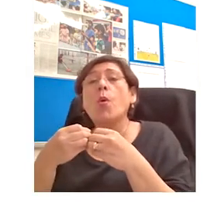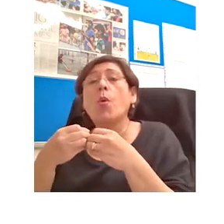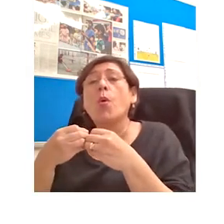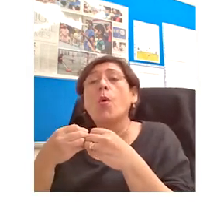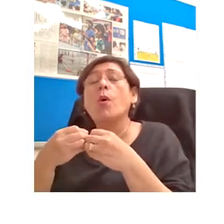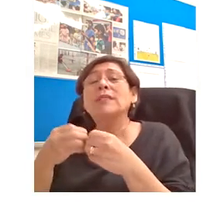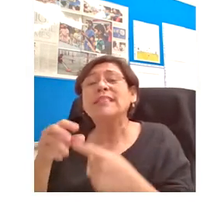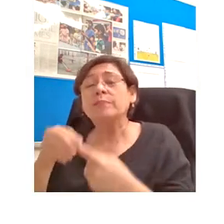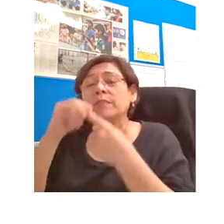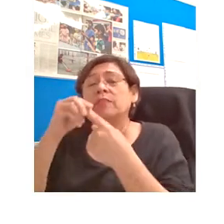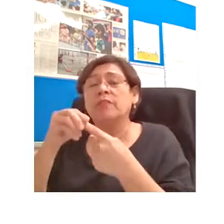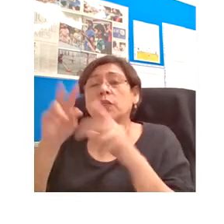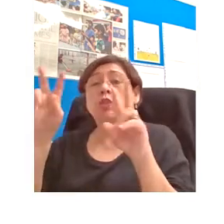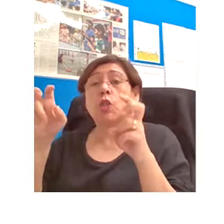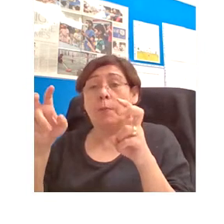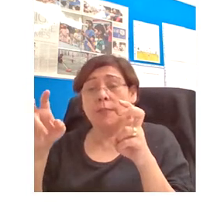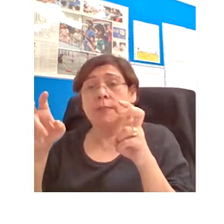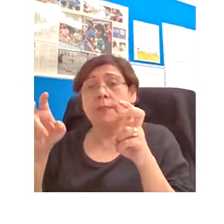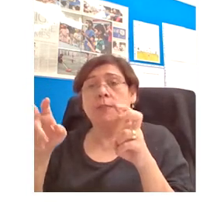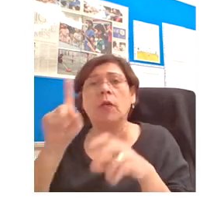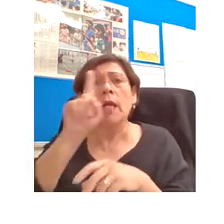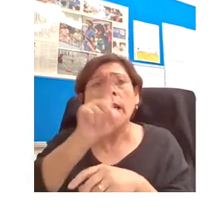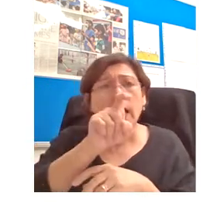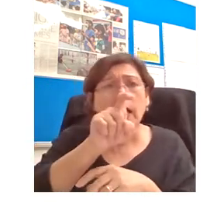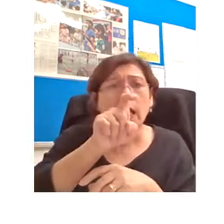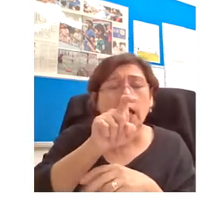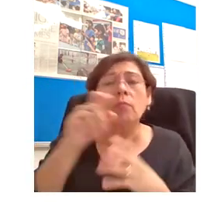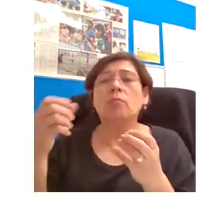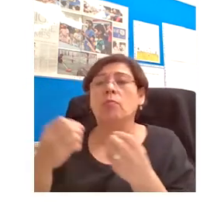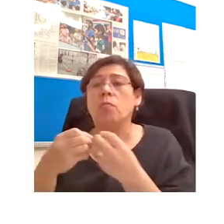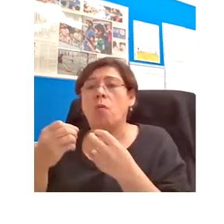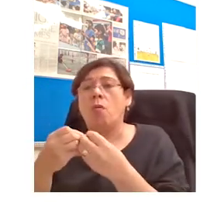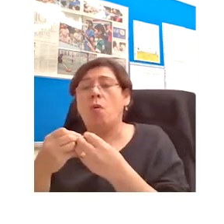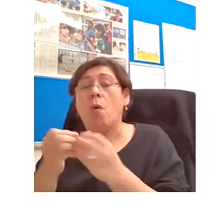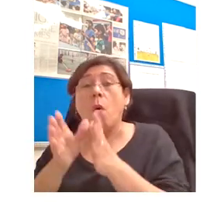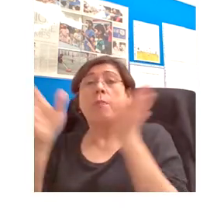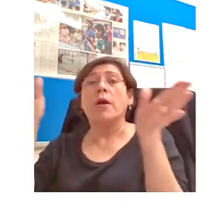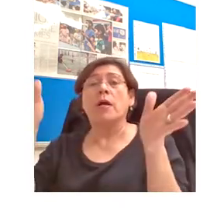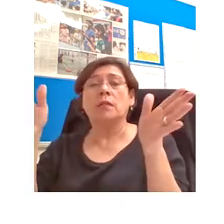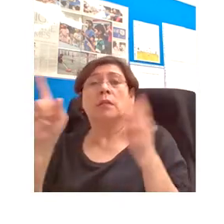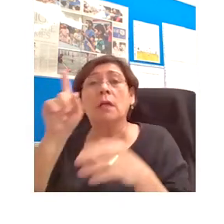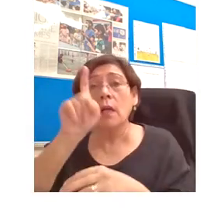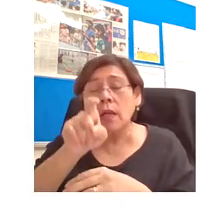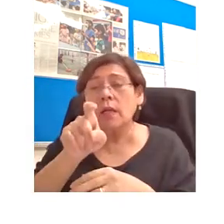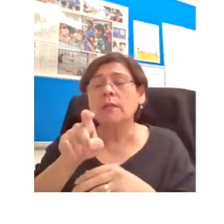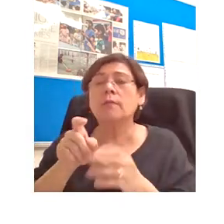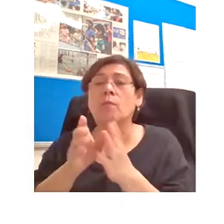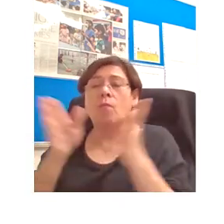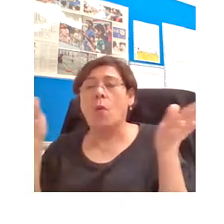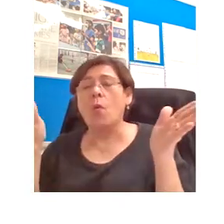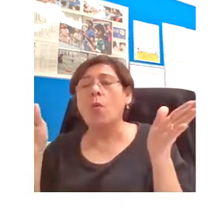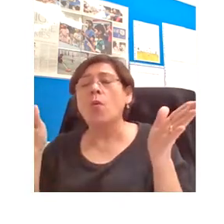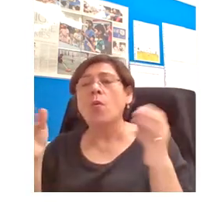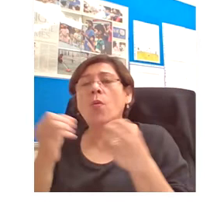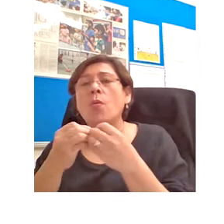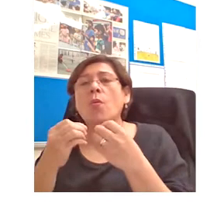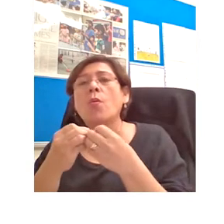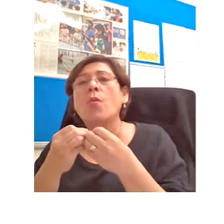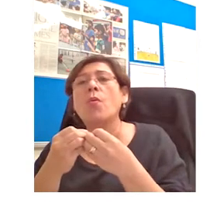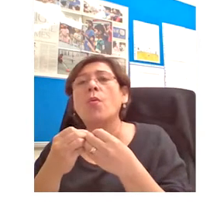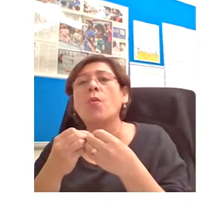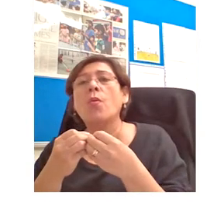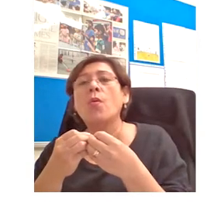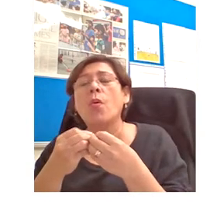that. If you click on any one of those, then you're provided with a well-organized display of the